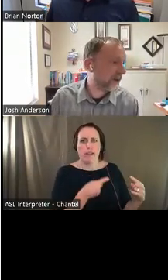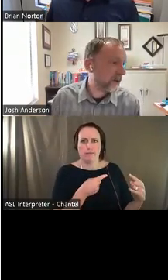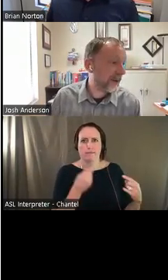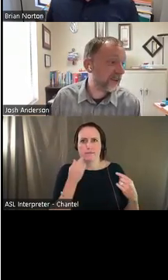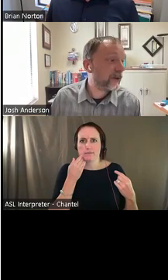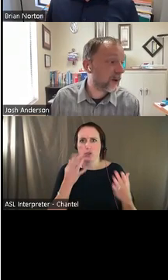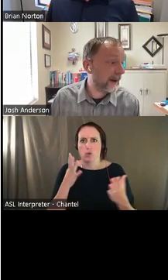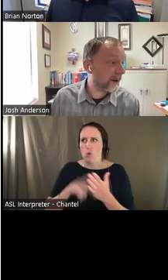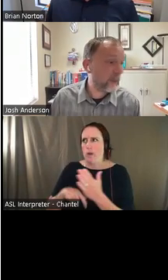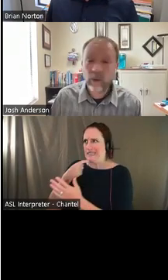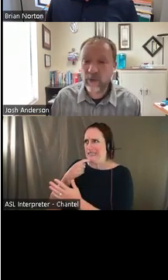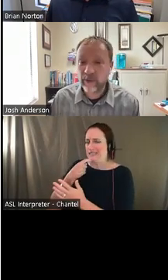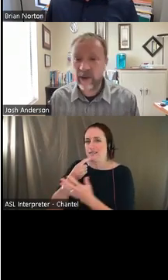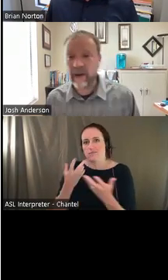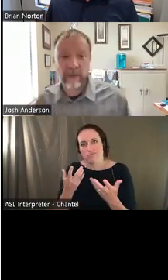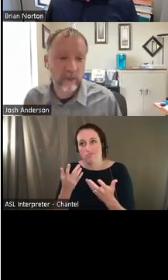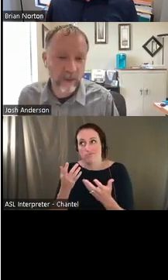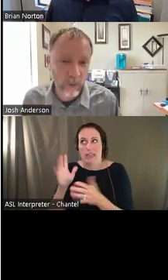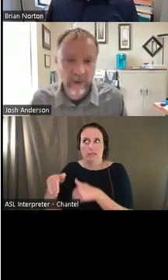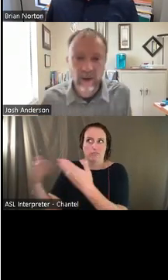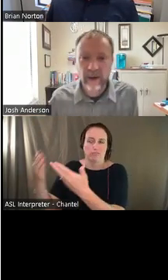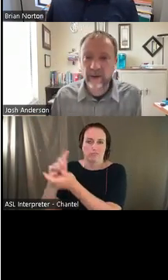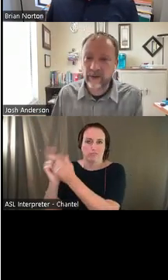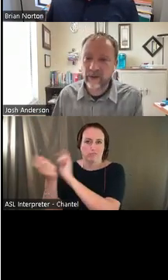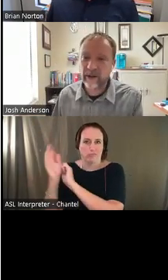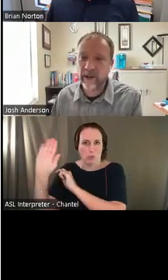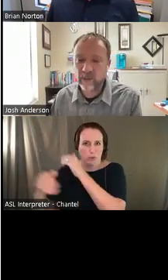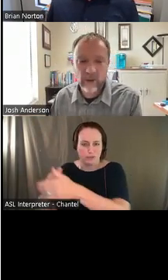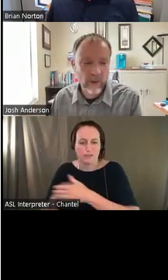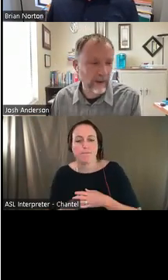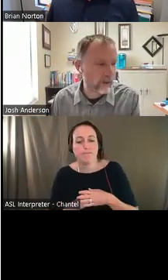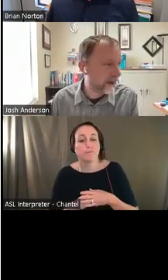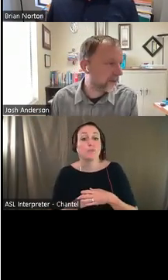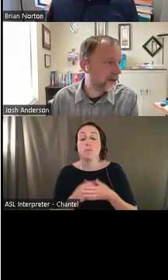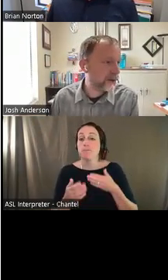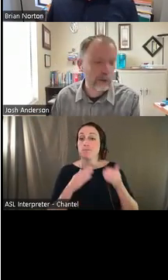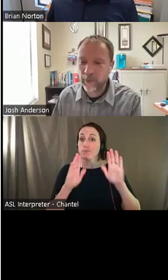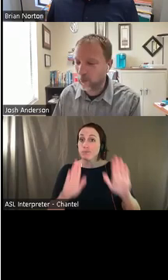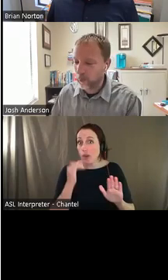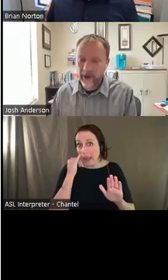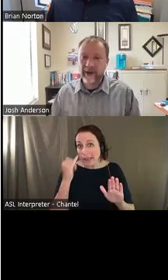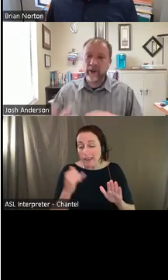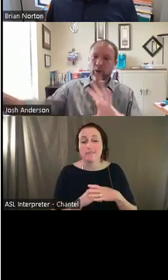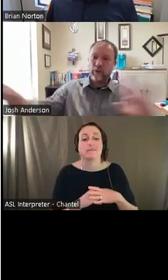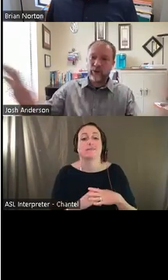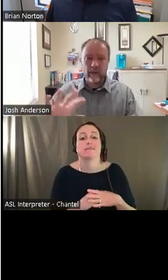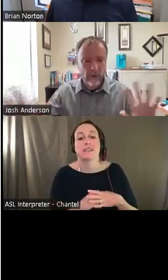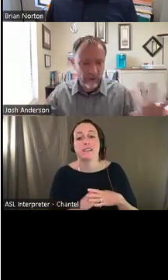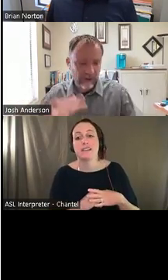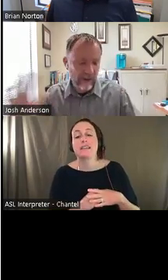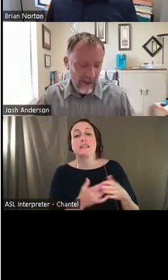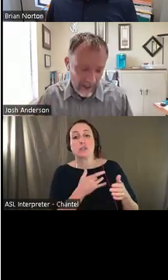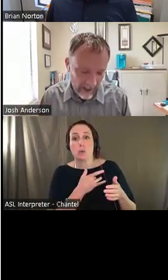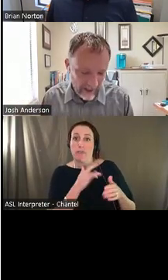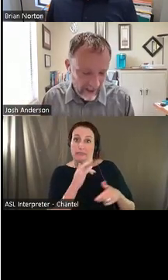Awesome. You guys did great. And we were very scared how that was going to work online. Cause, uh, as, as Brian and Laura kind of said, usually people would break into groups in